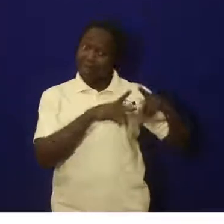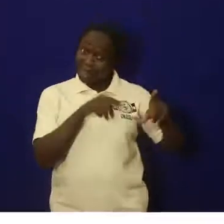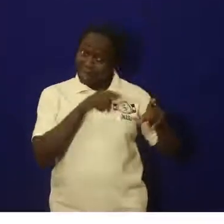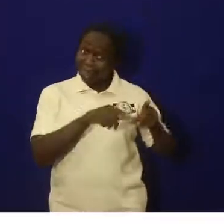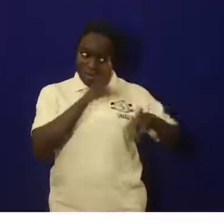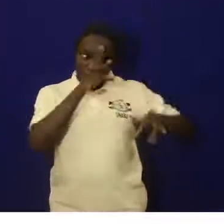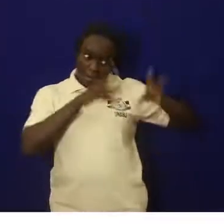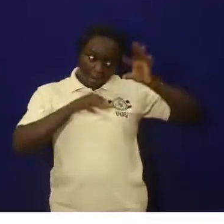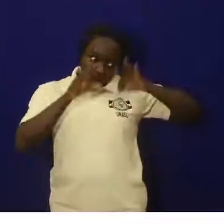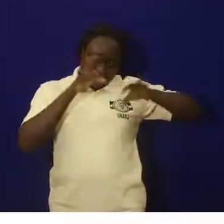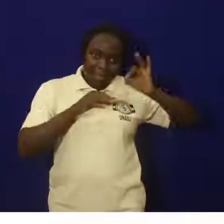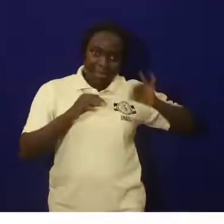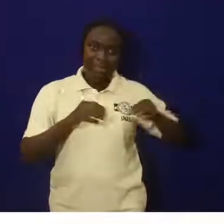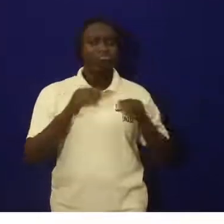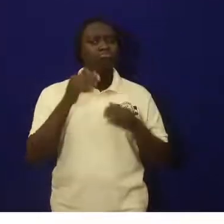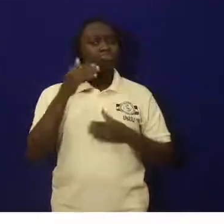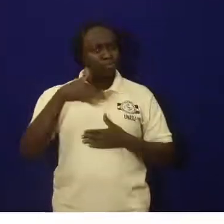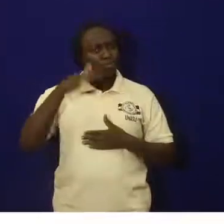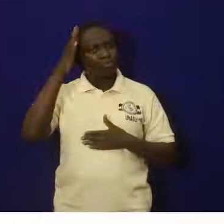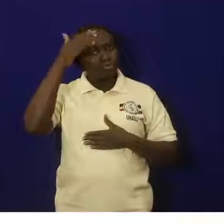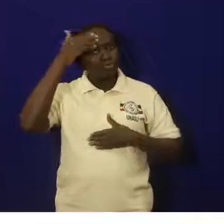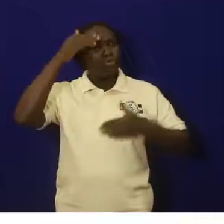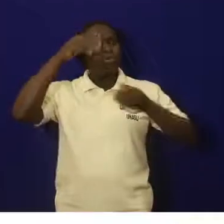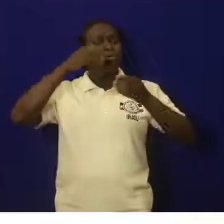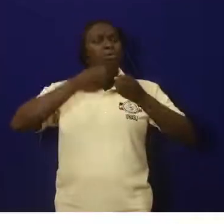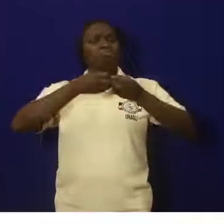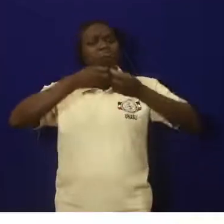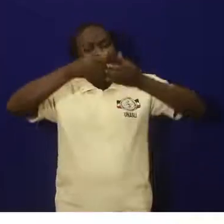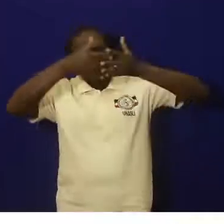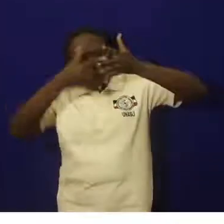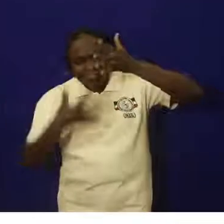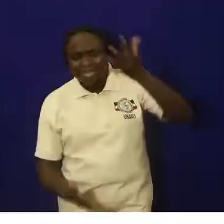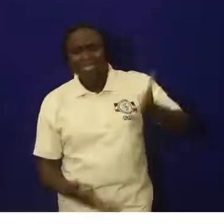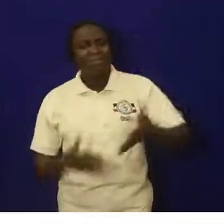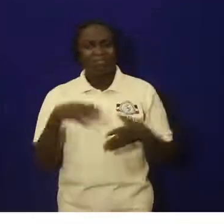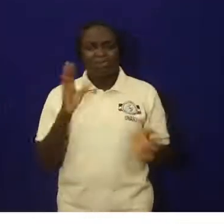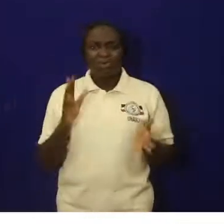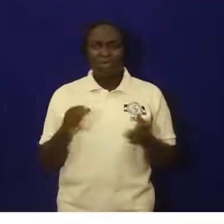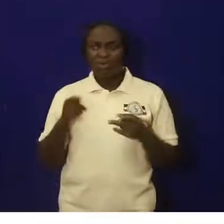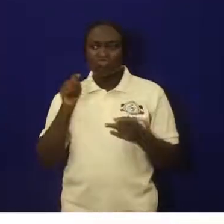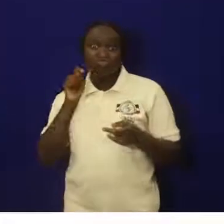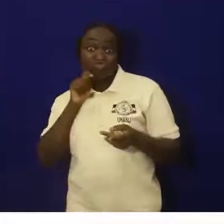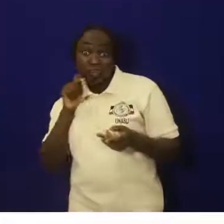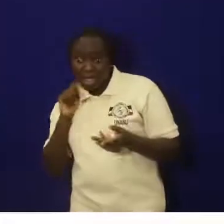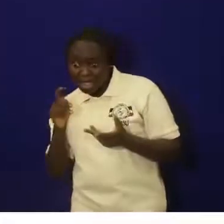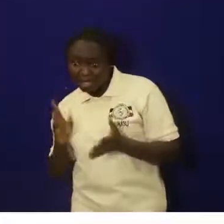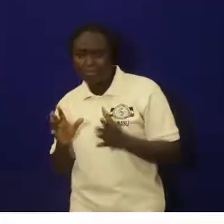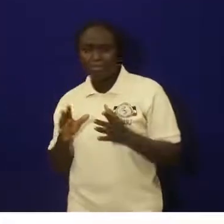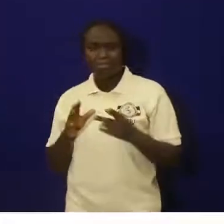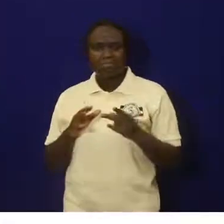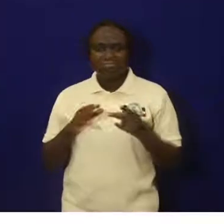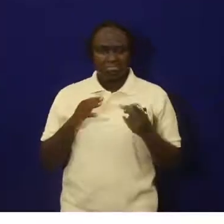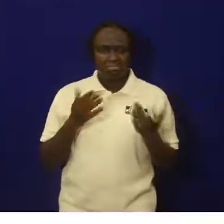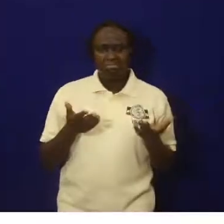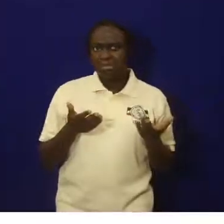things about unthinkable, about retry, about you.